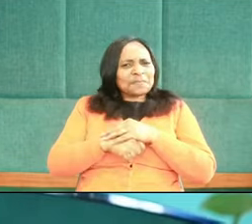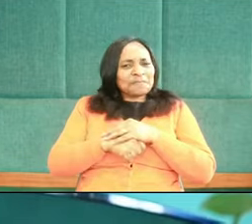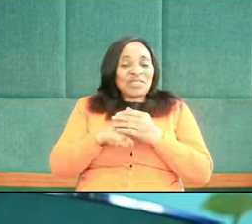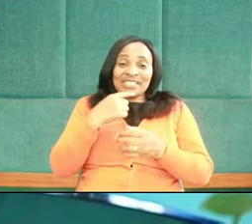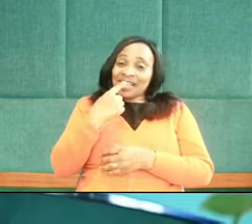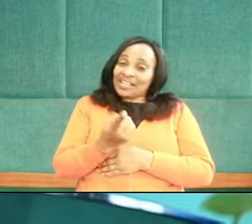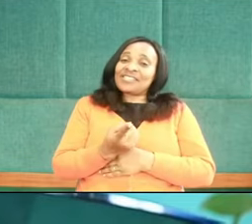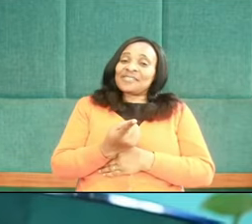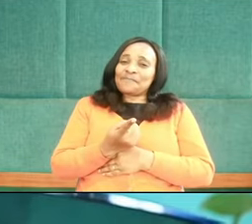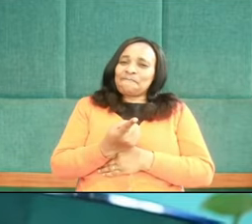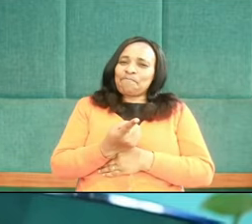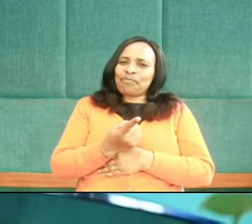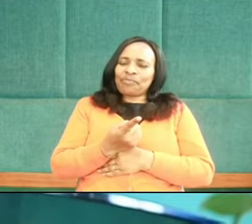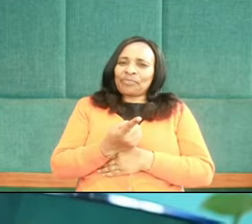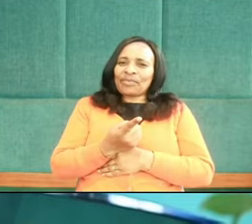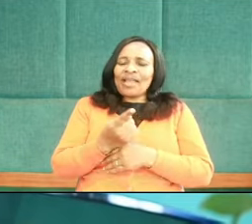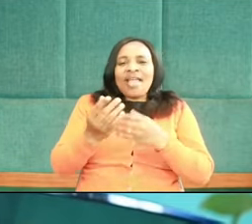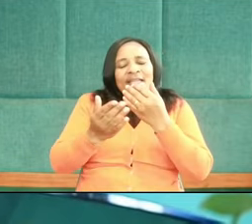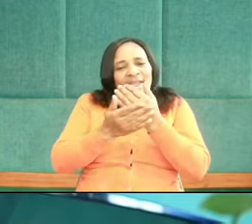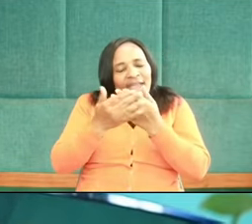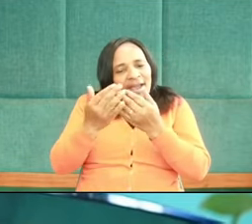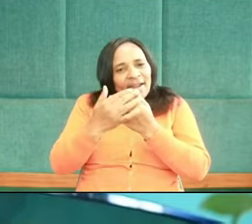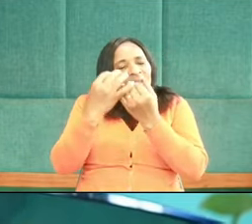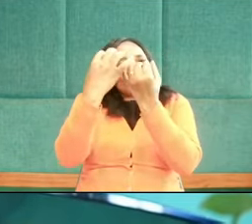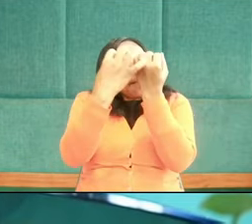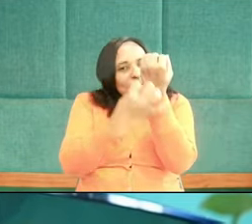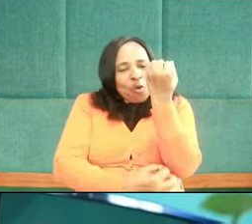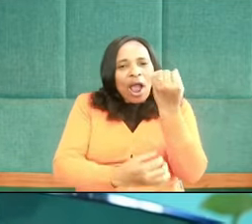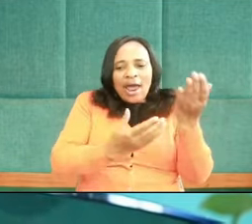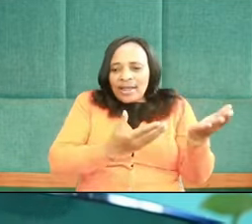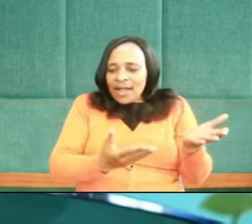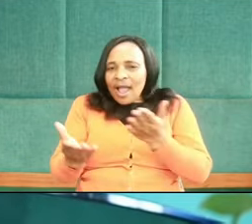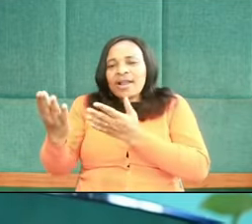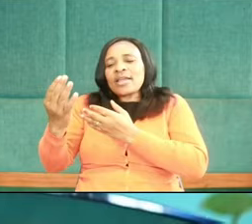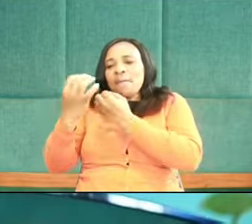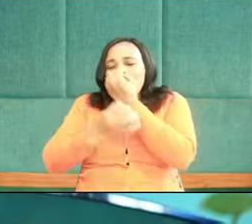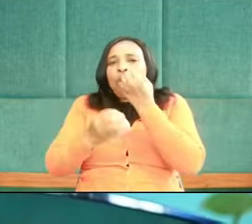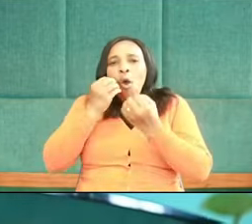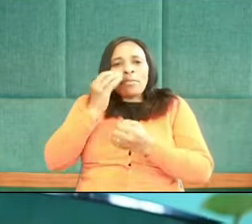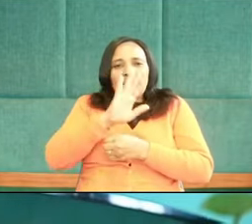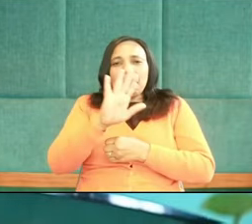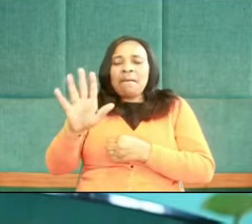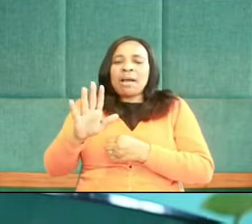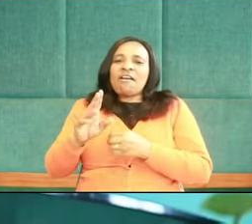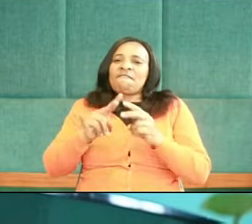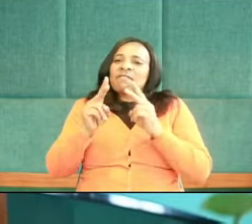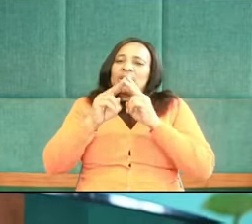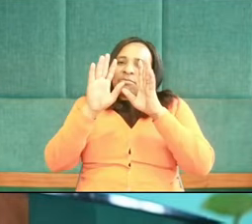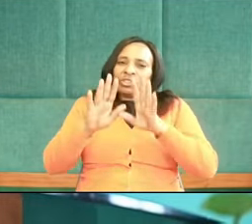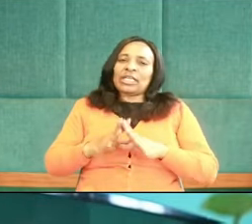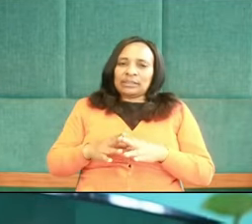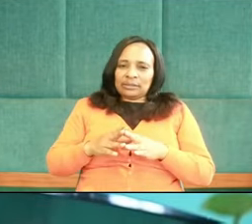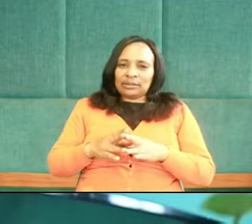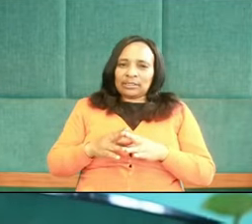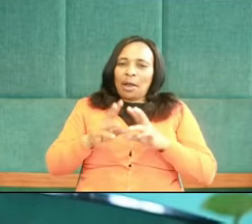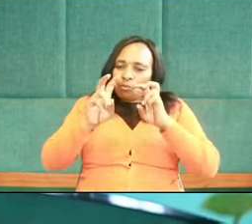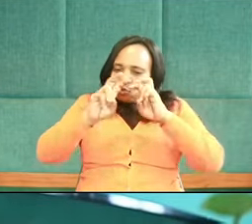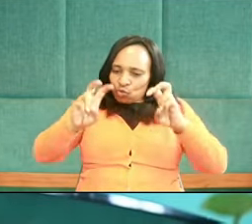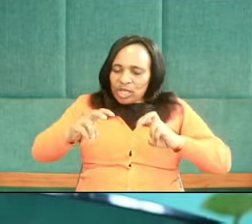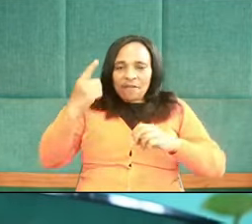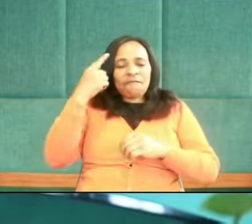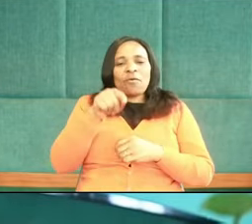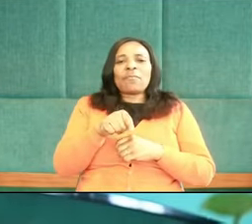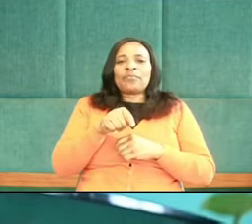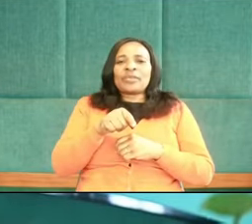He says, carry the poor to your homes. Oh, friends, we see the